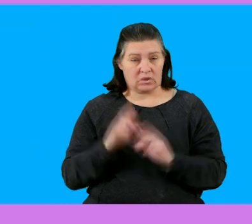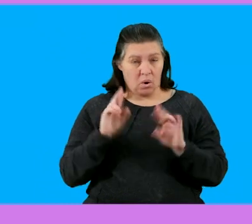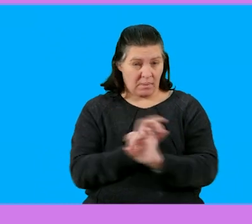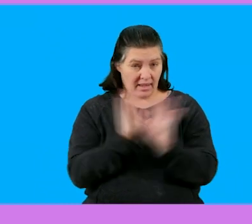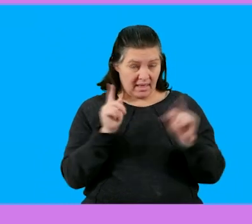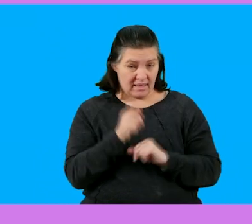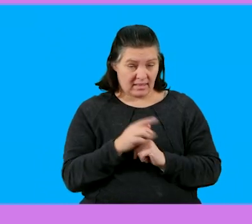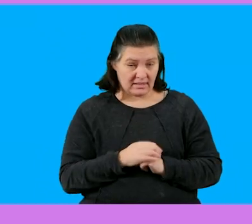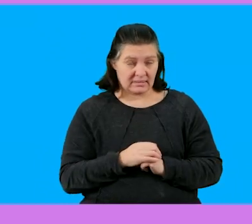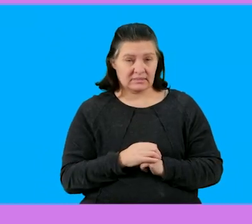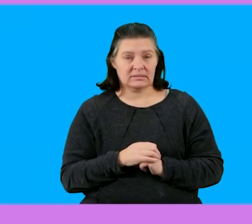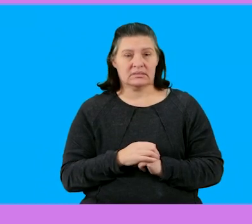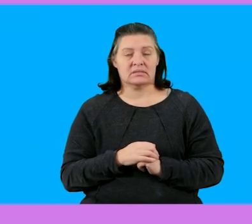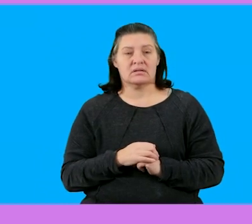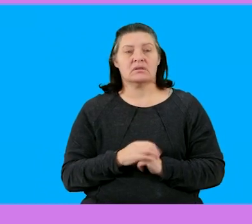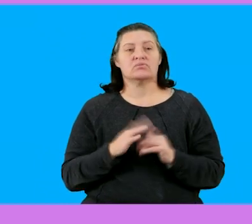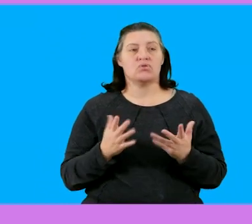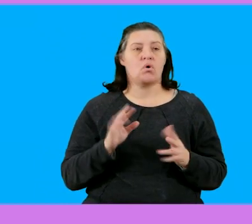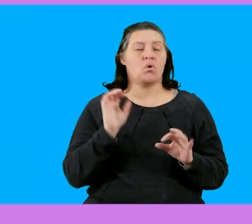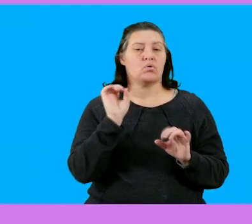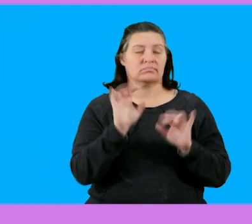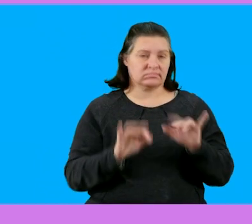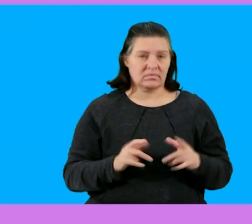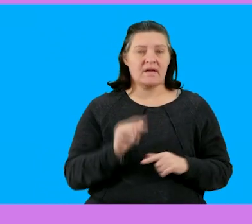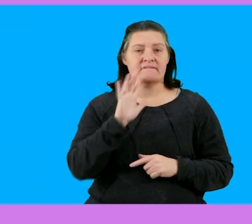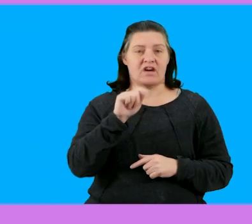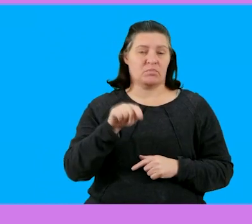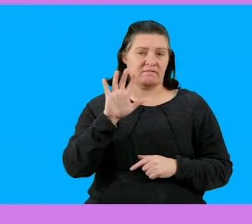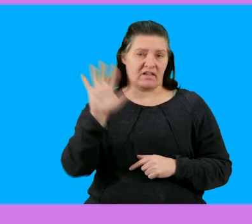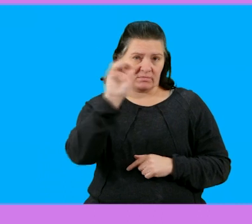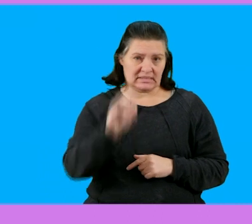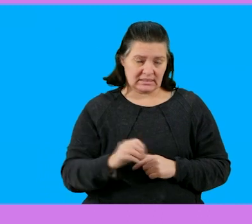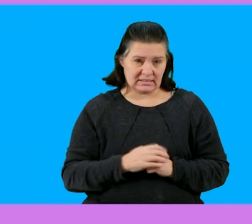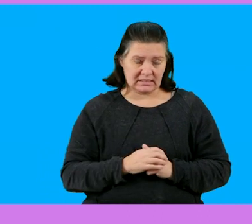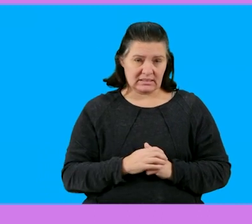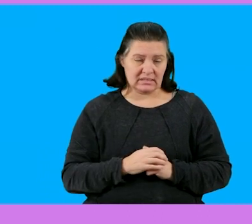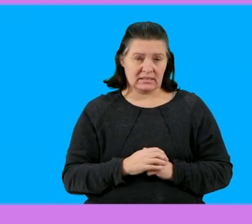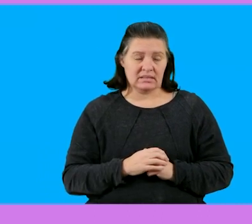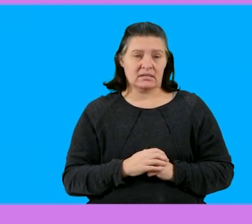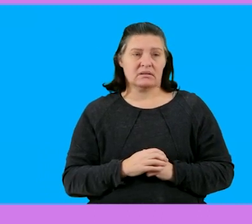okay I hope that's clear to all of you let's quickly go back so I'll type in then 5.5 percent